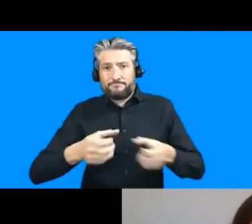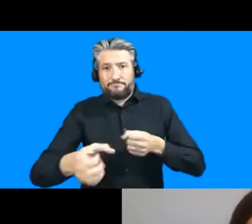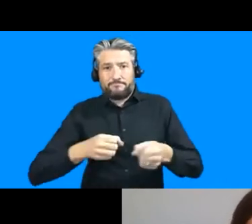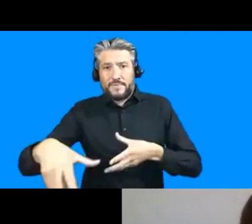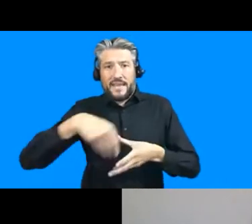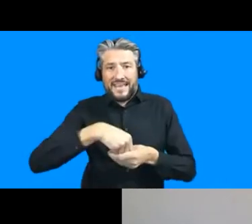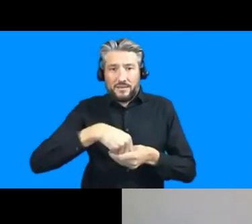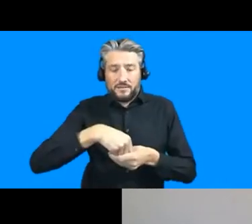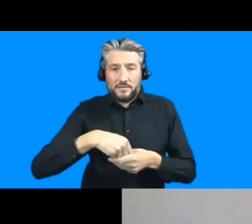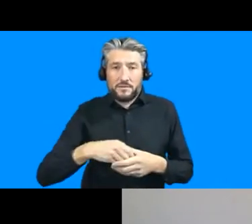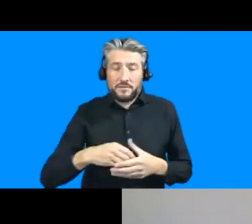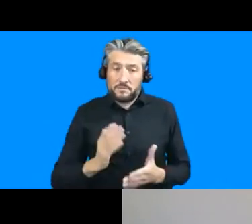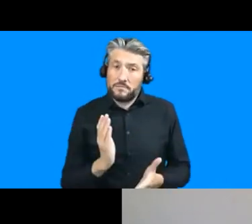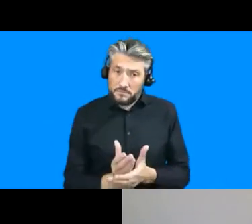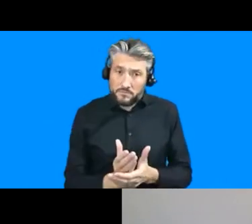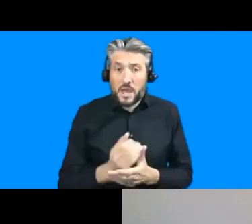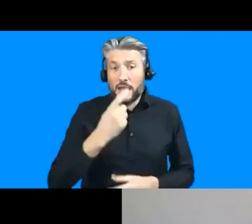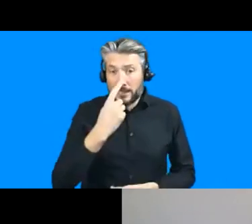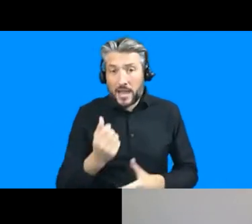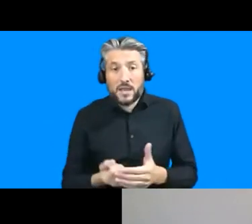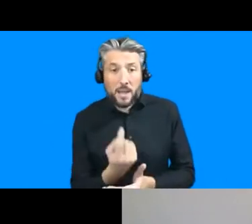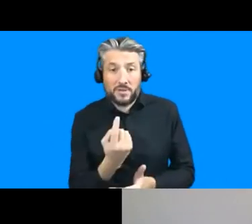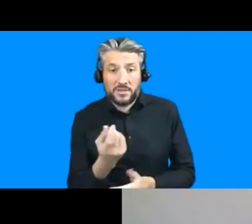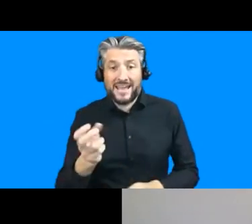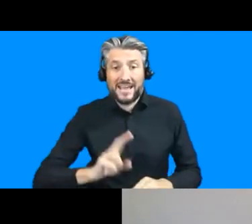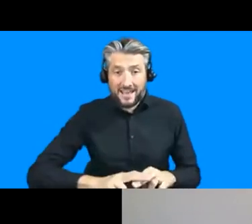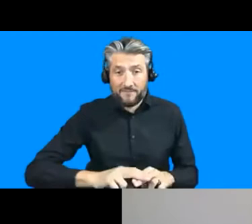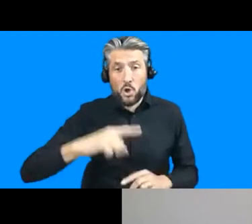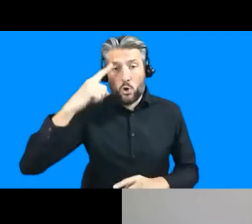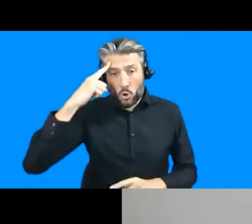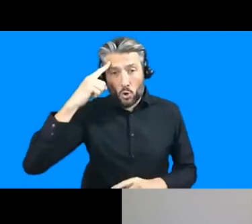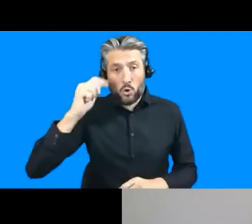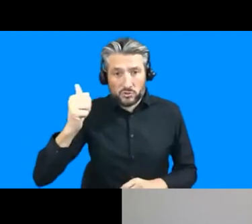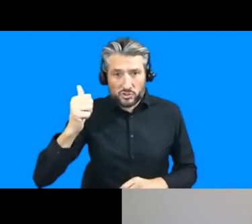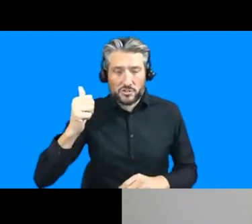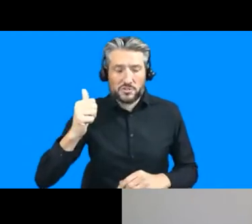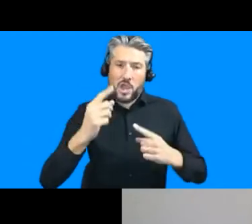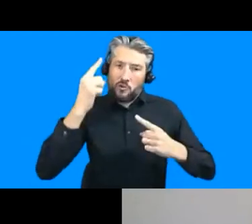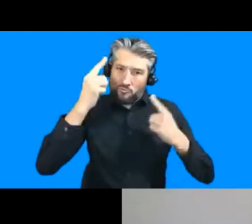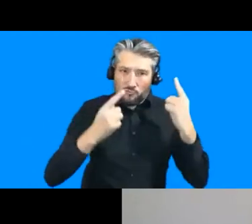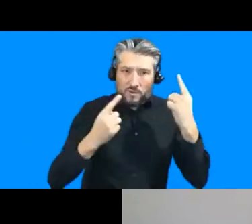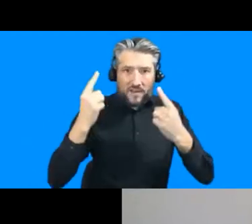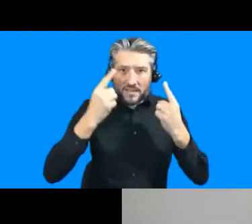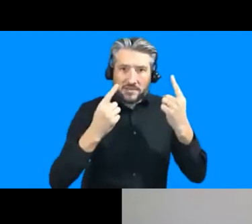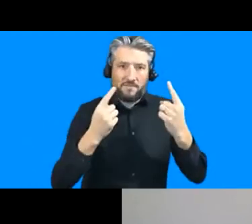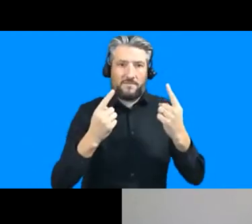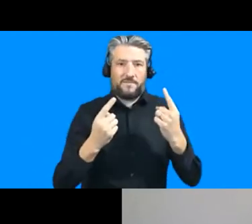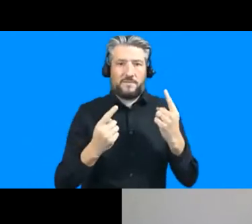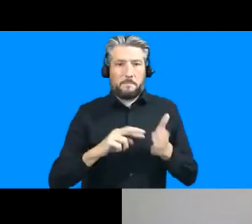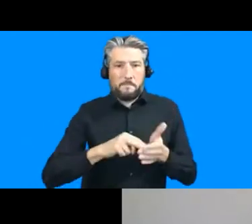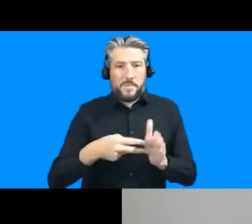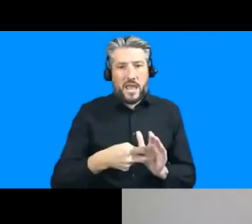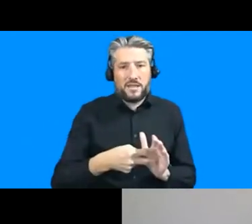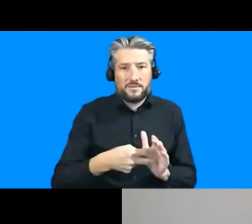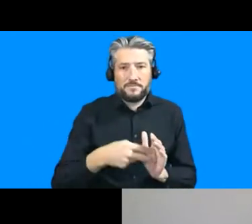possible when it is done in a very conscious and a very reflexive way so i think when you bring a degree of reflexivity towards your